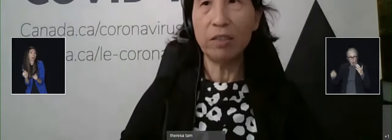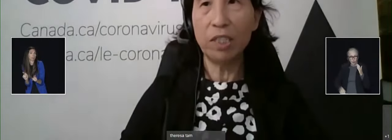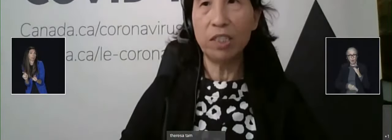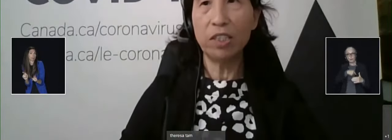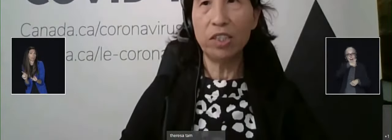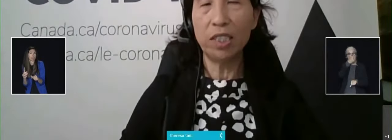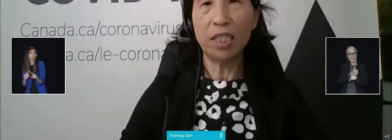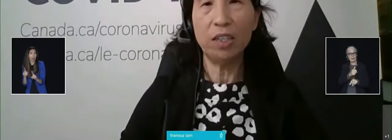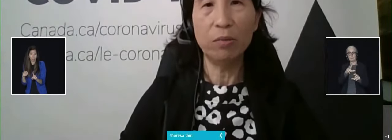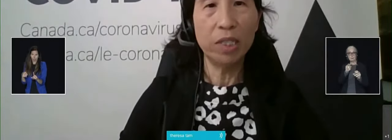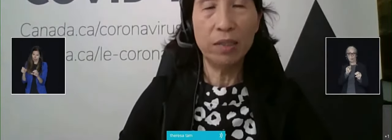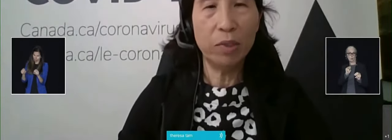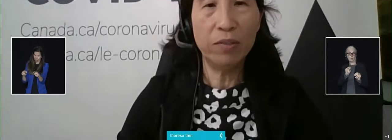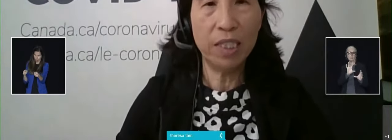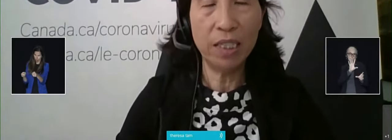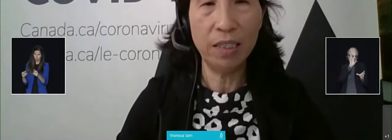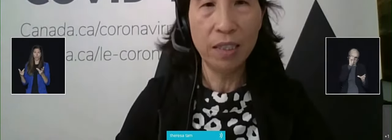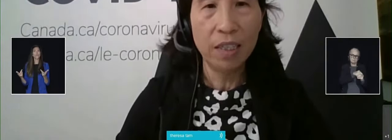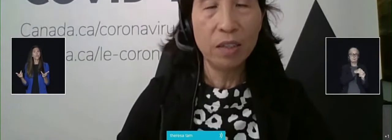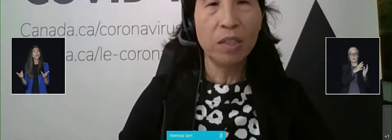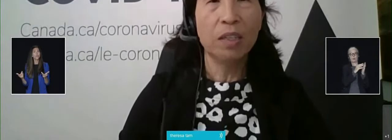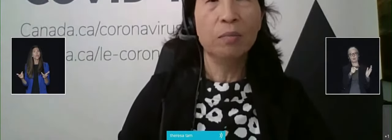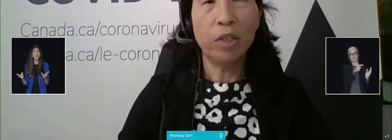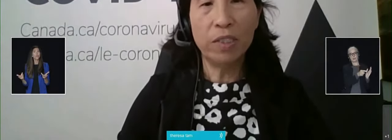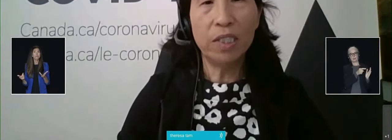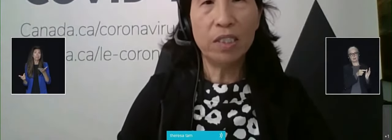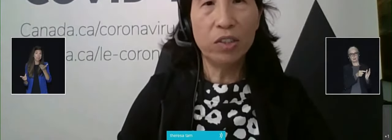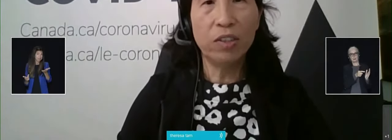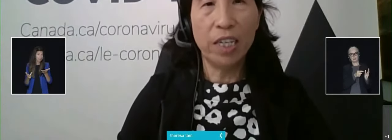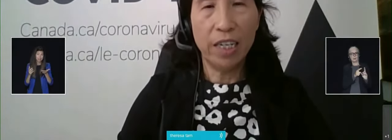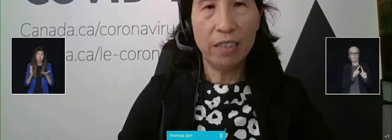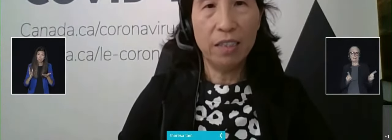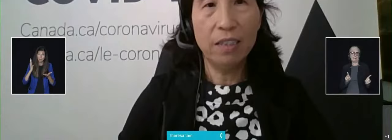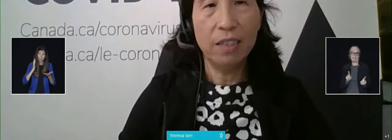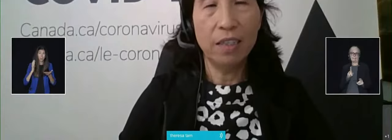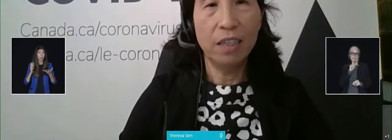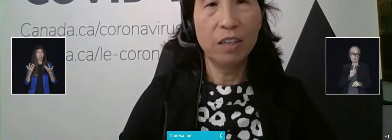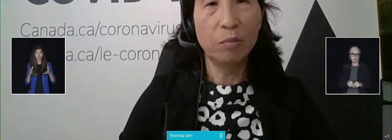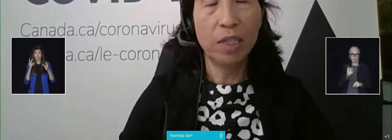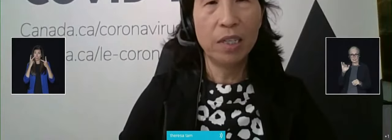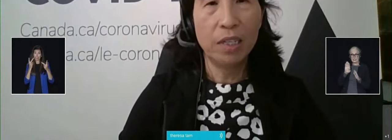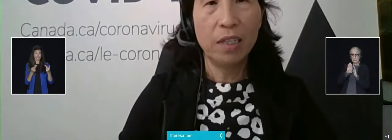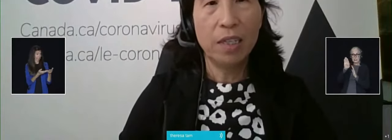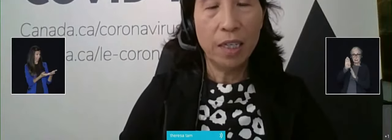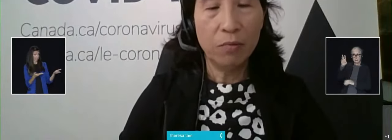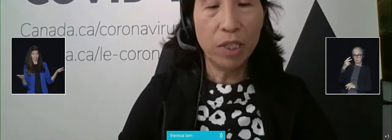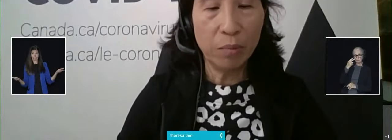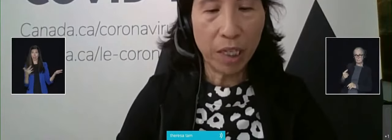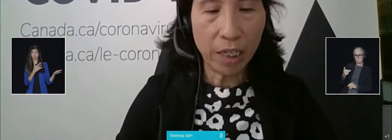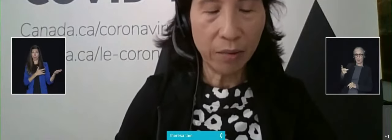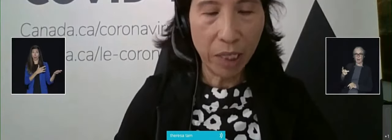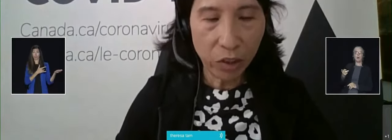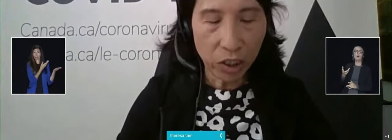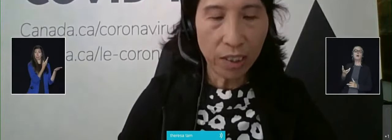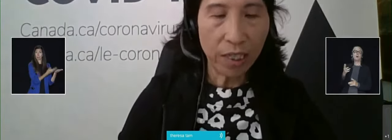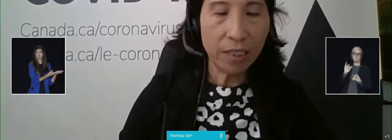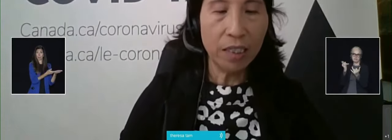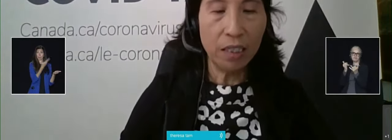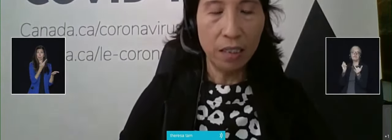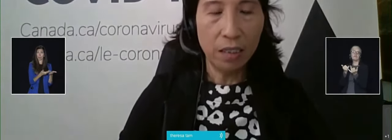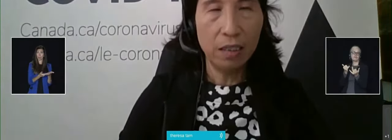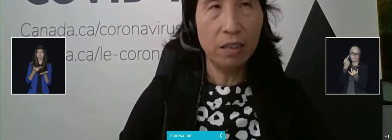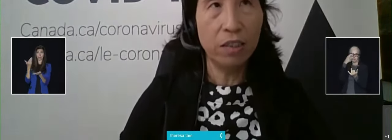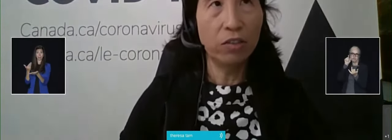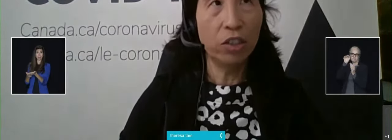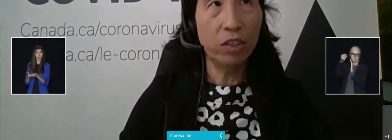something about resurgence, and I hope, and then we've seen provinces do that and reapply measures